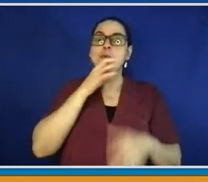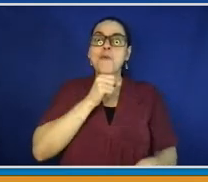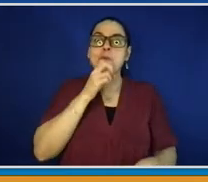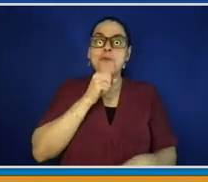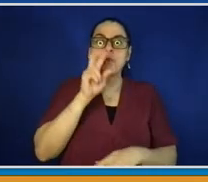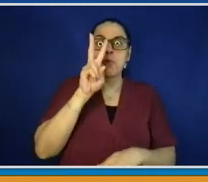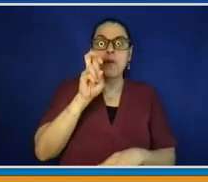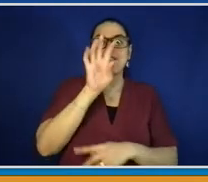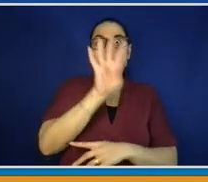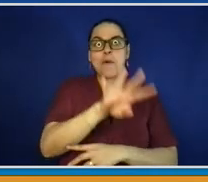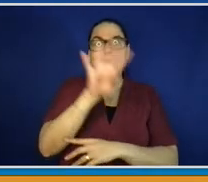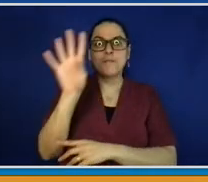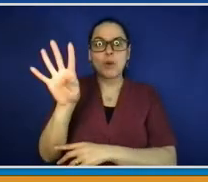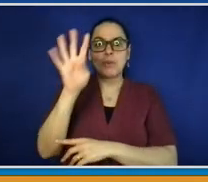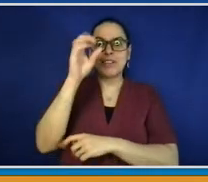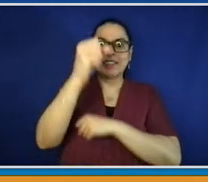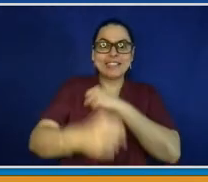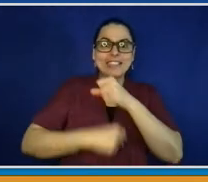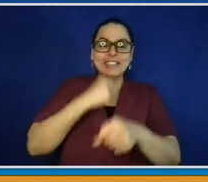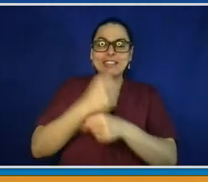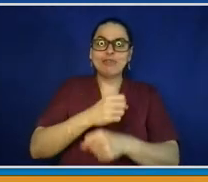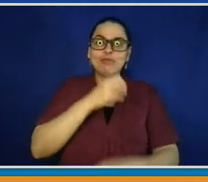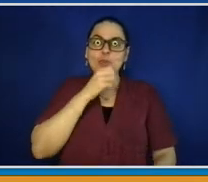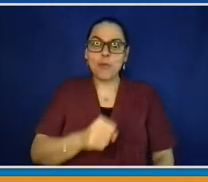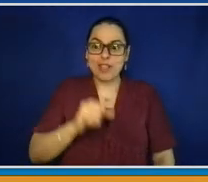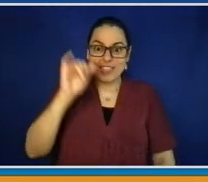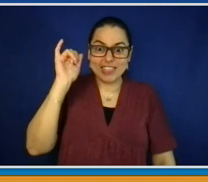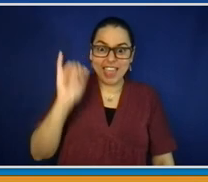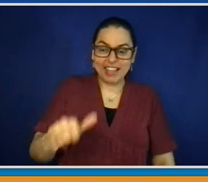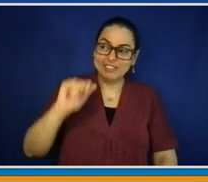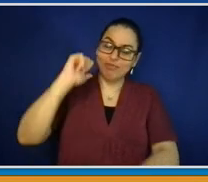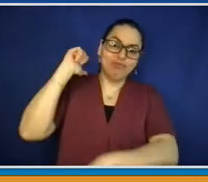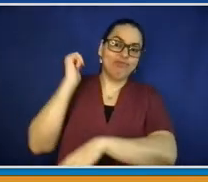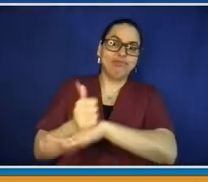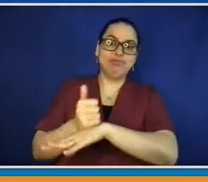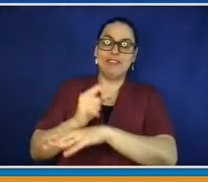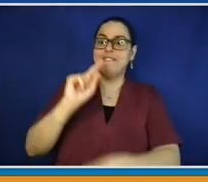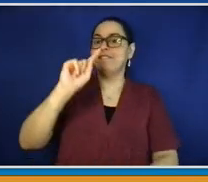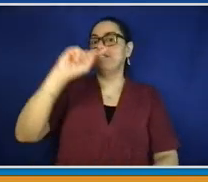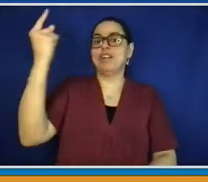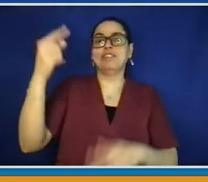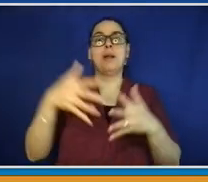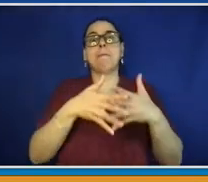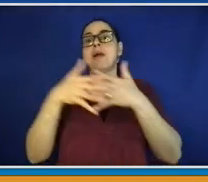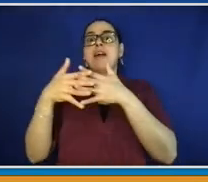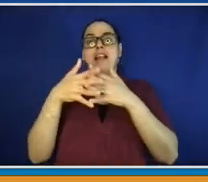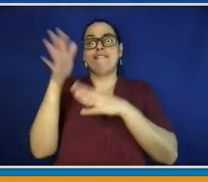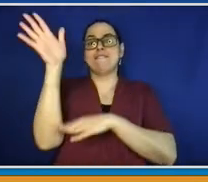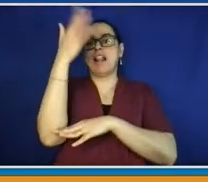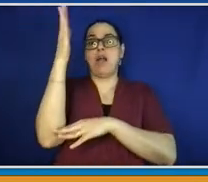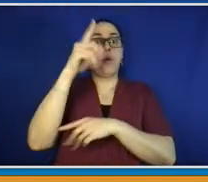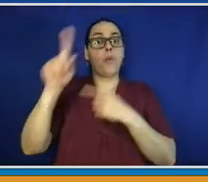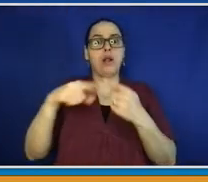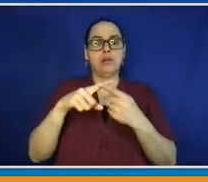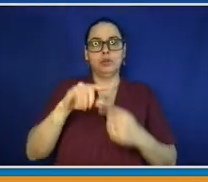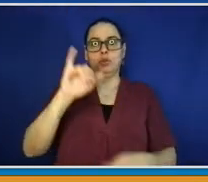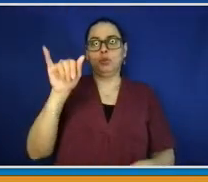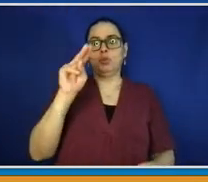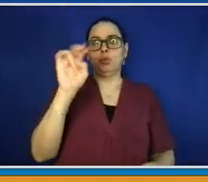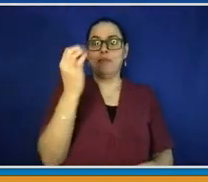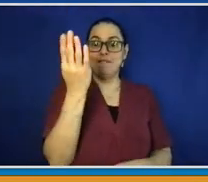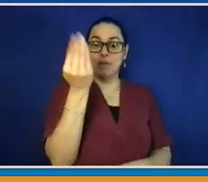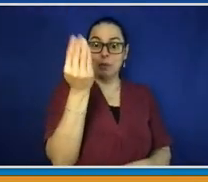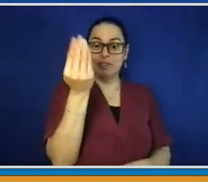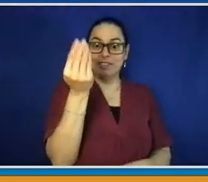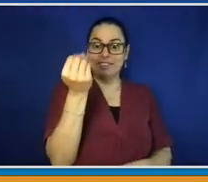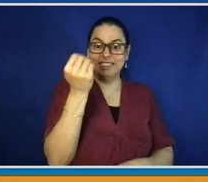1777, by resolution of the Second Continental Congress. That resolution said, resolved, that the flag of the